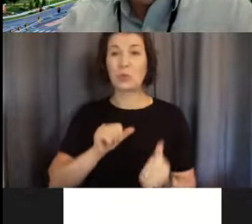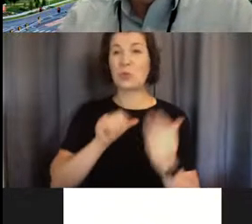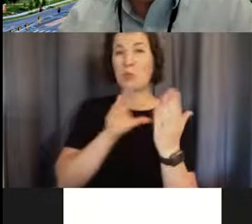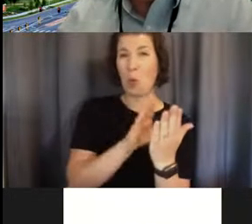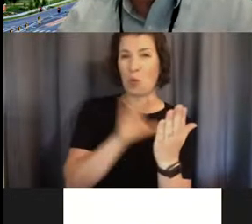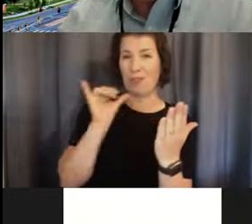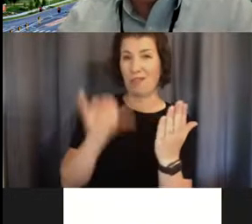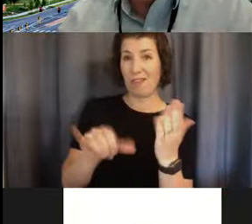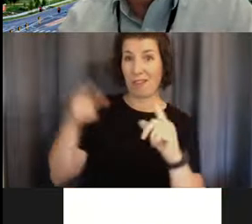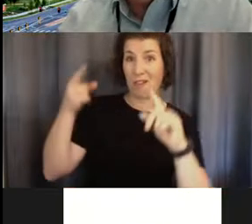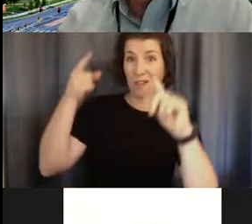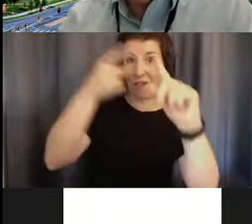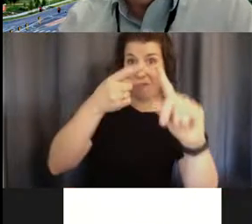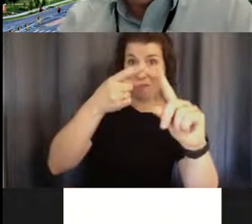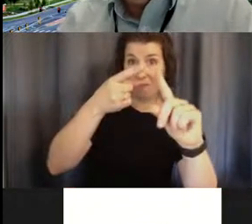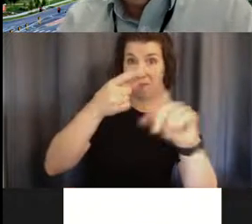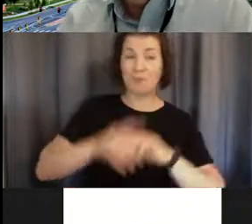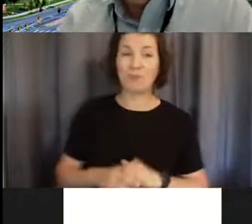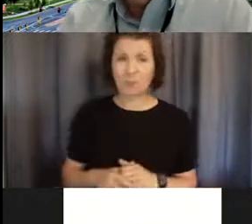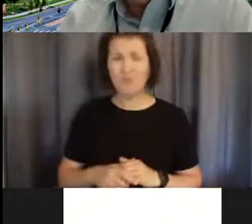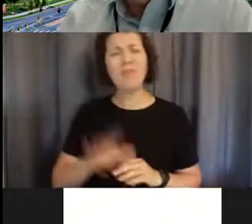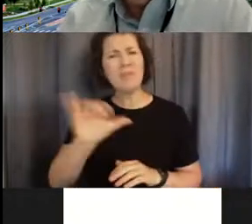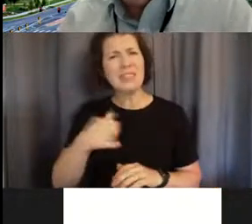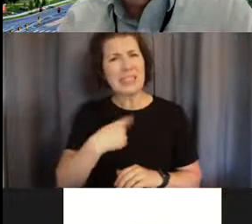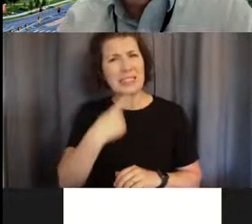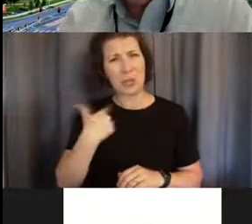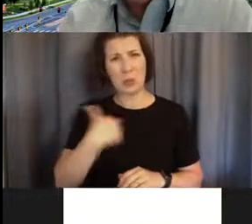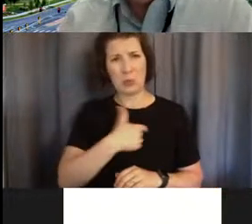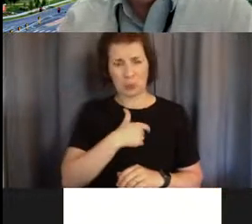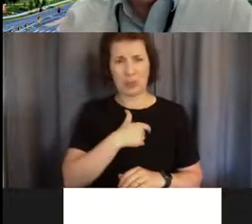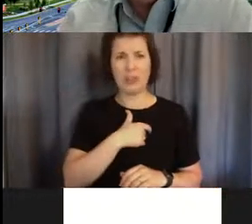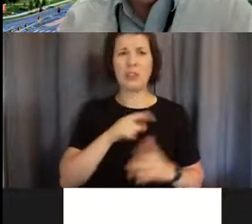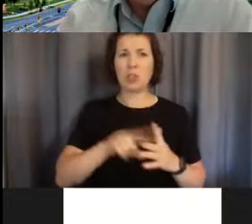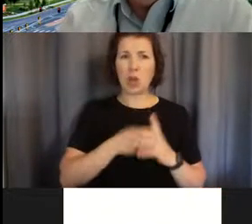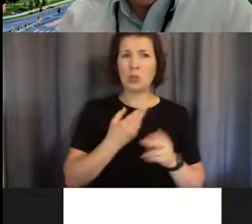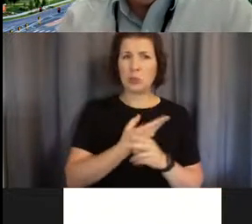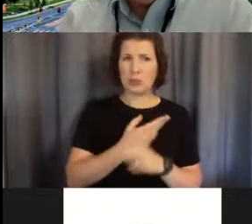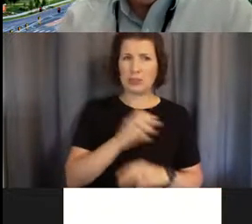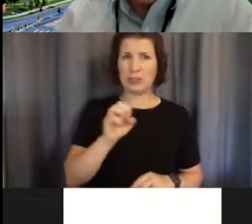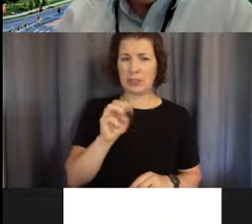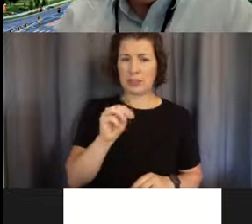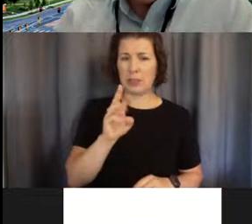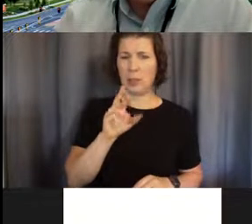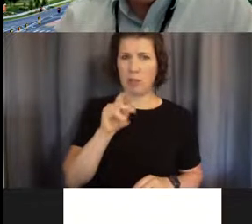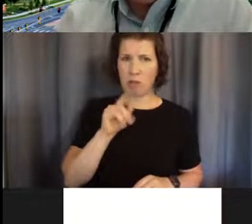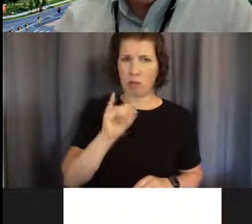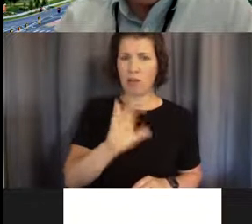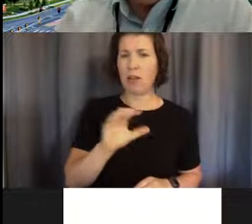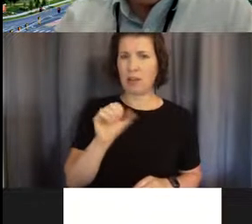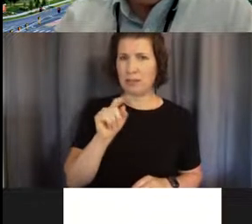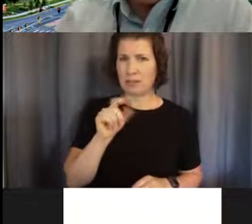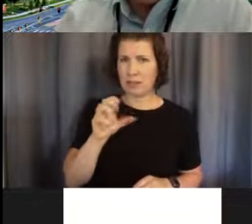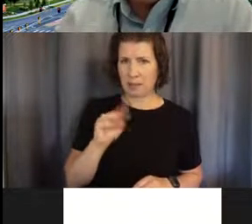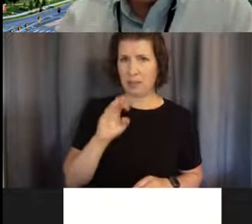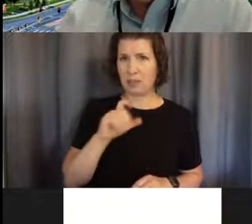And yeah, we'll start with, I mentioned using embryonic stem cells in my postdoc research, which is great. But yeah, this, when I was a